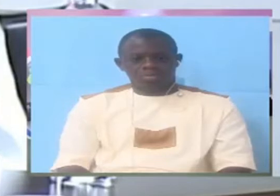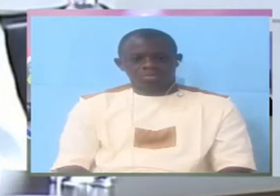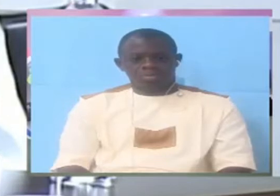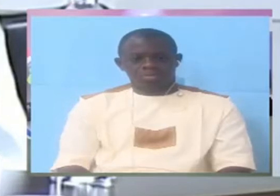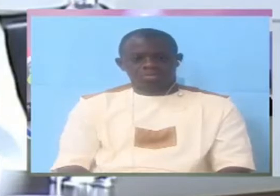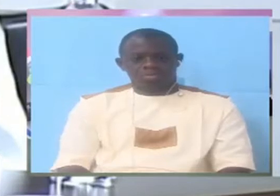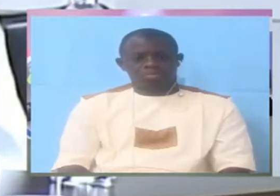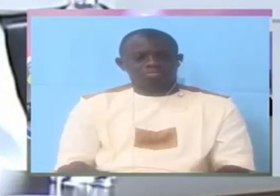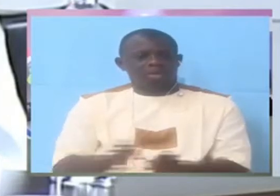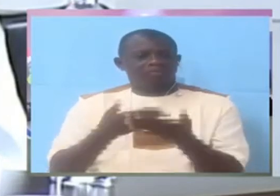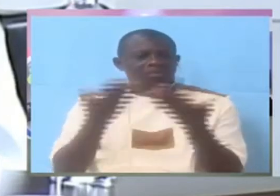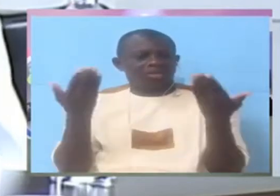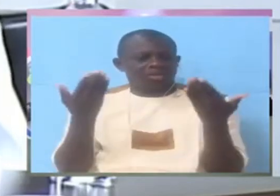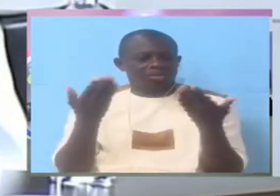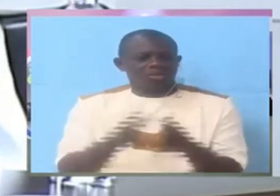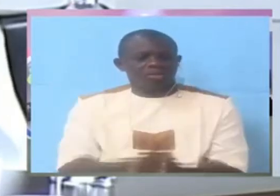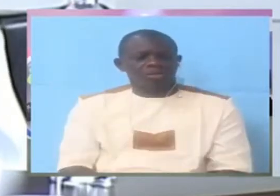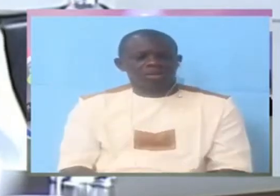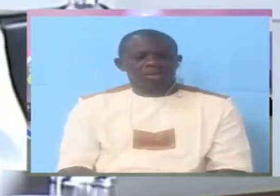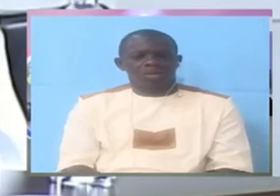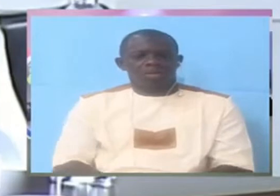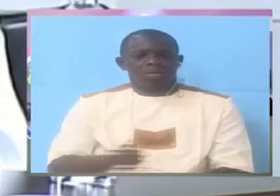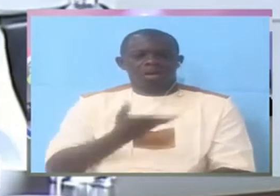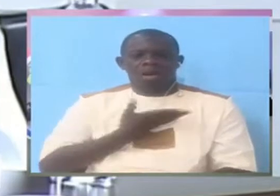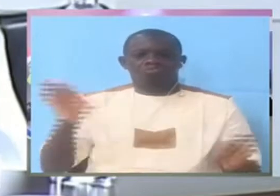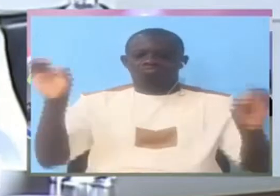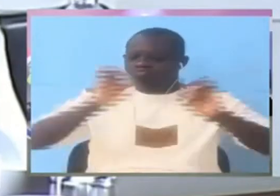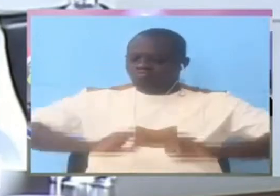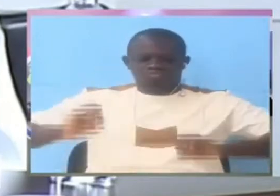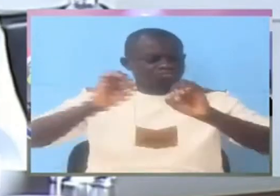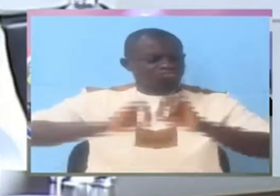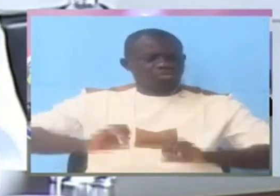And that's it. It has nothing to do with my development then.